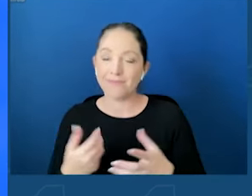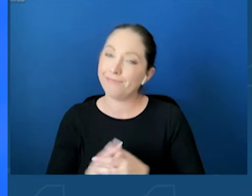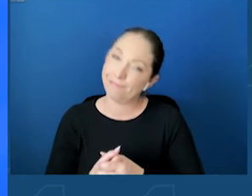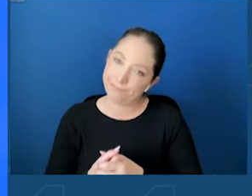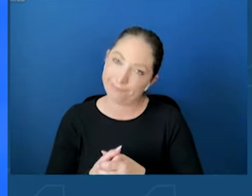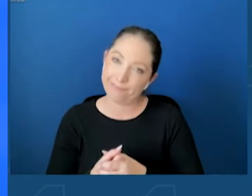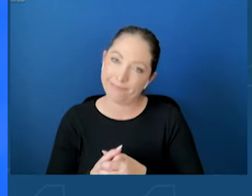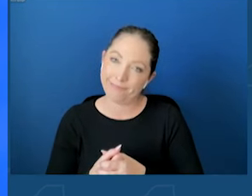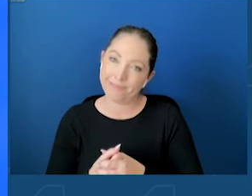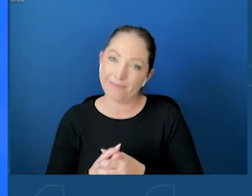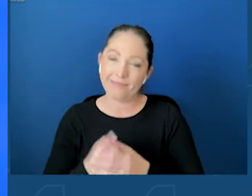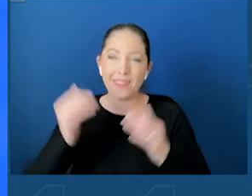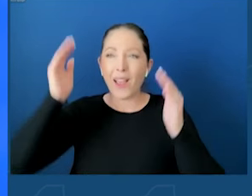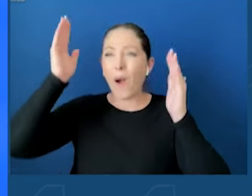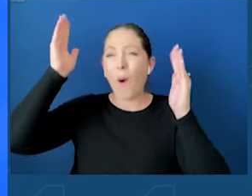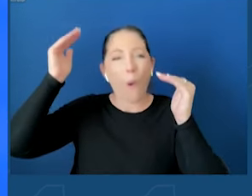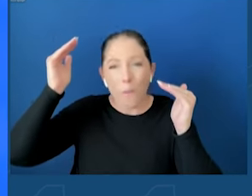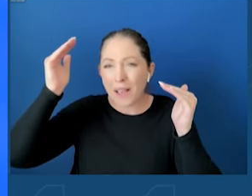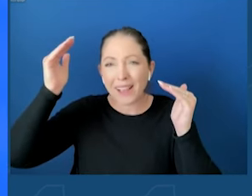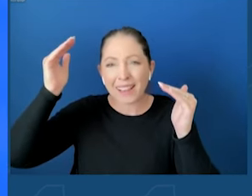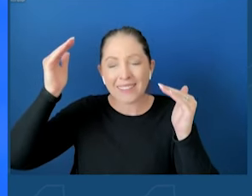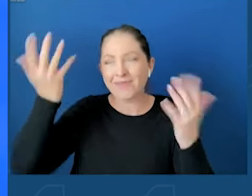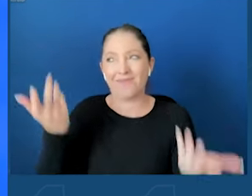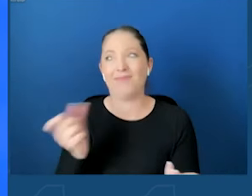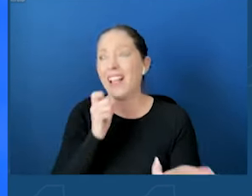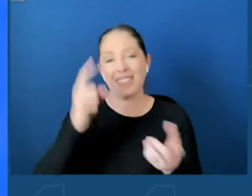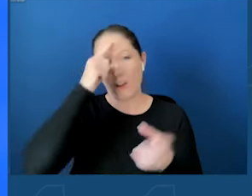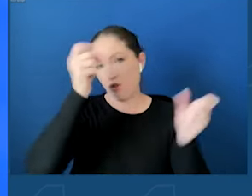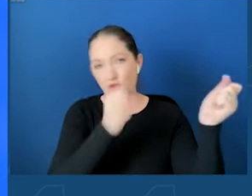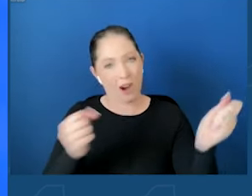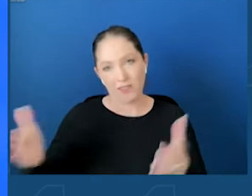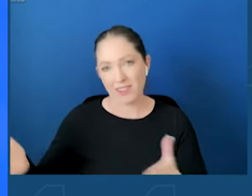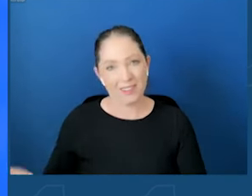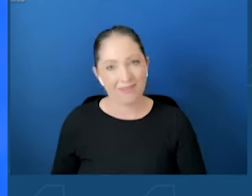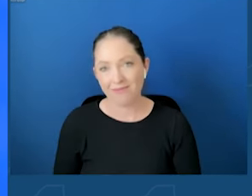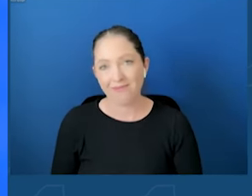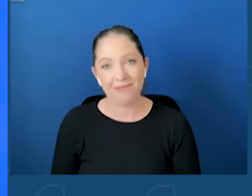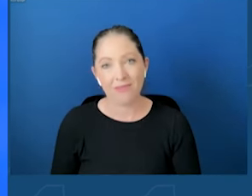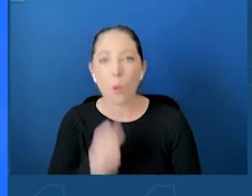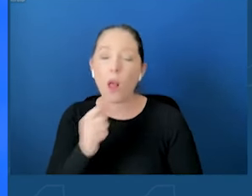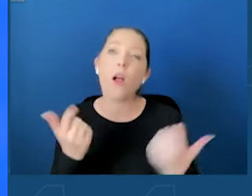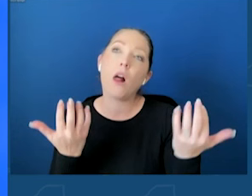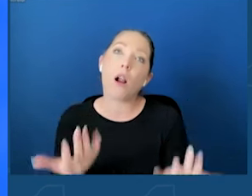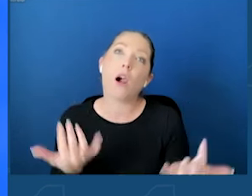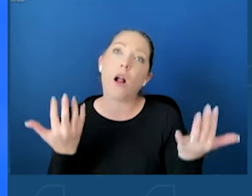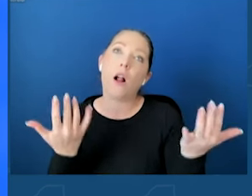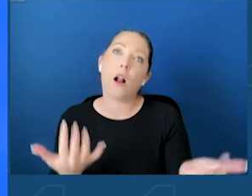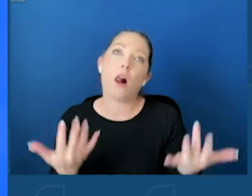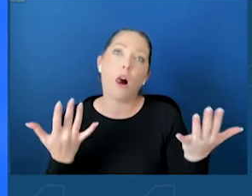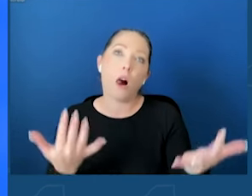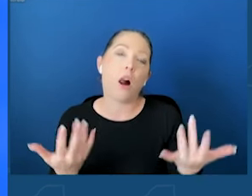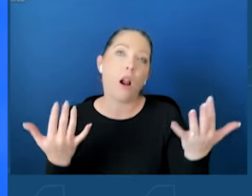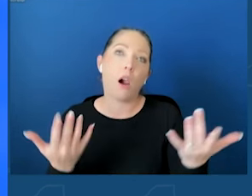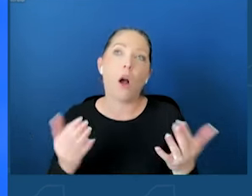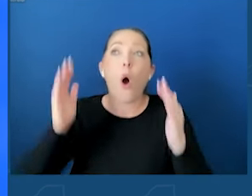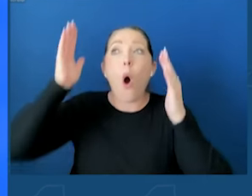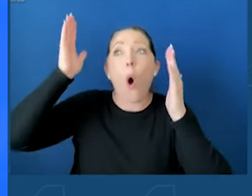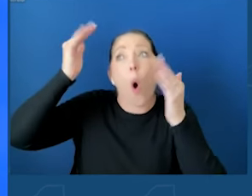Hoping is not a strategy. We're not going to sit here one day longer and hope that they get it.